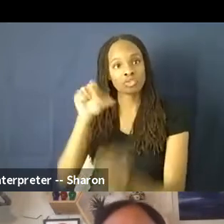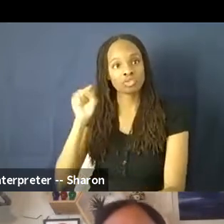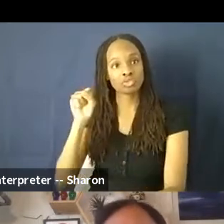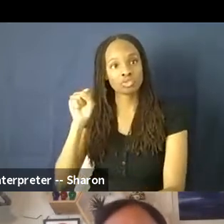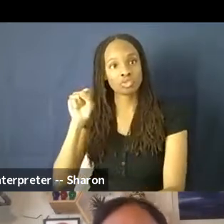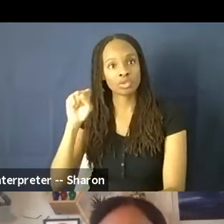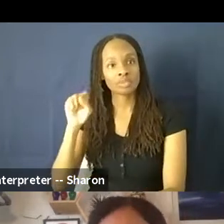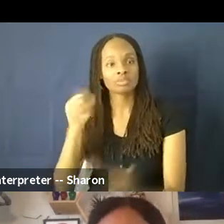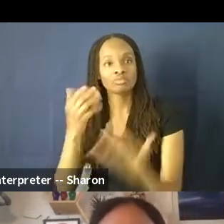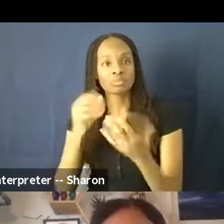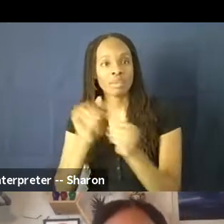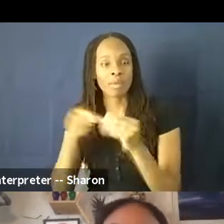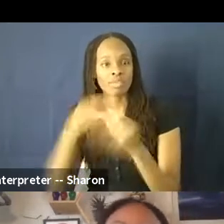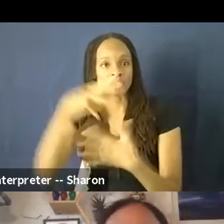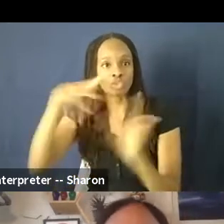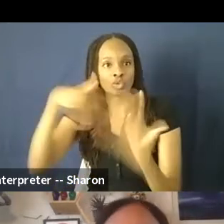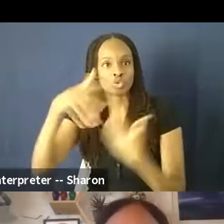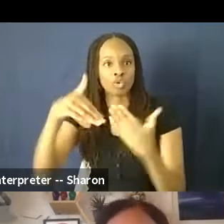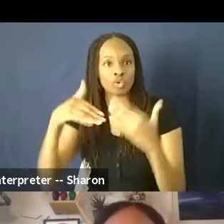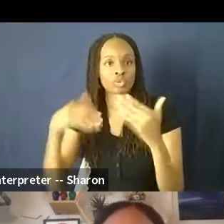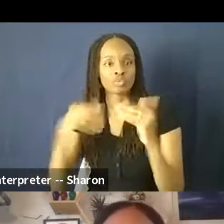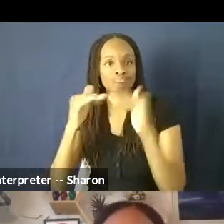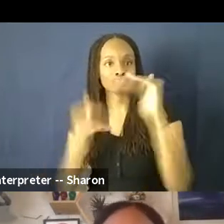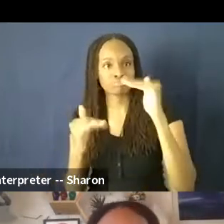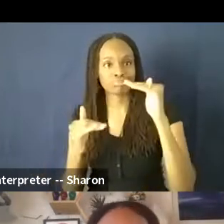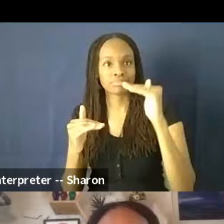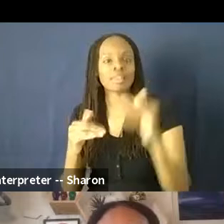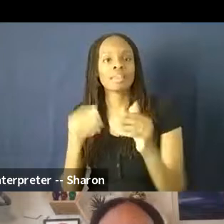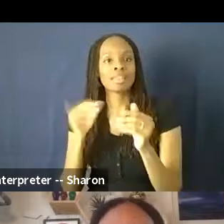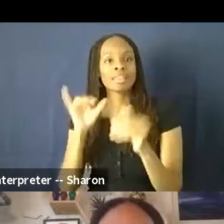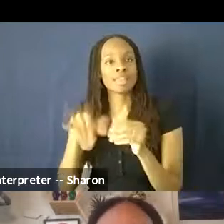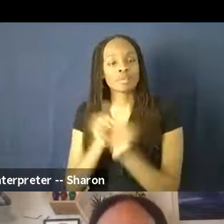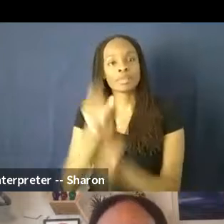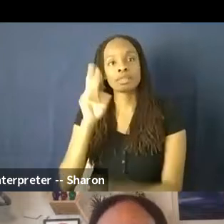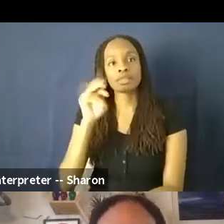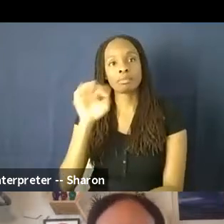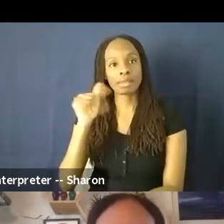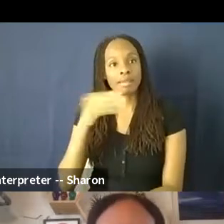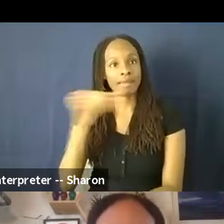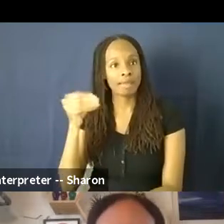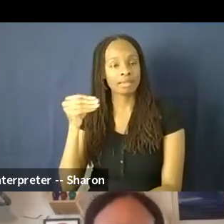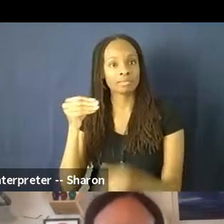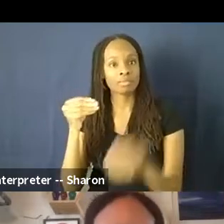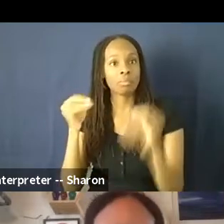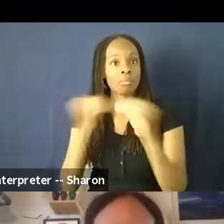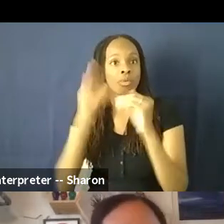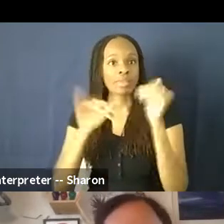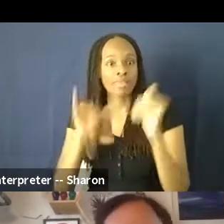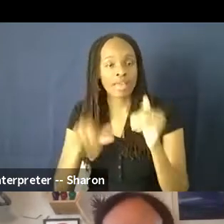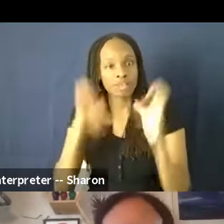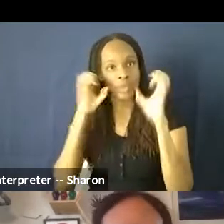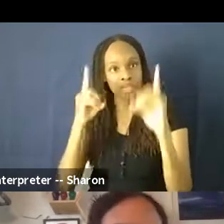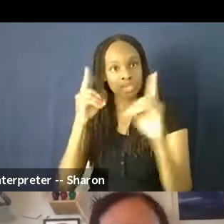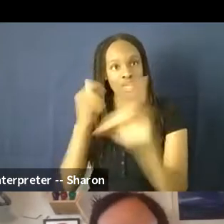I know we are, you know, in media, but I think it goes beyond that. So, you know, just educating yourself on